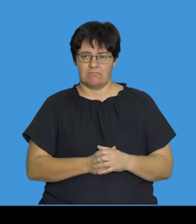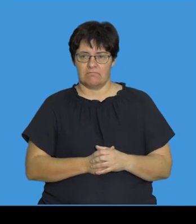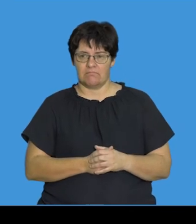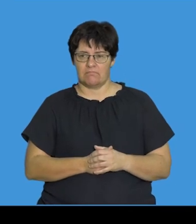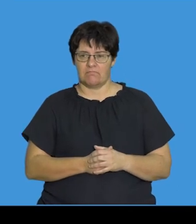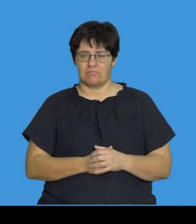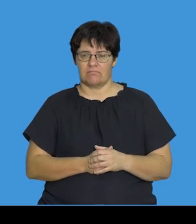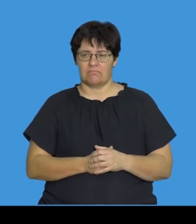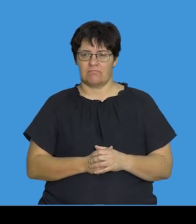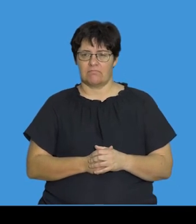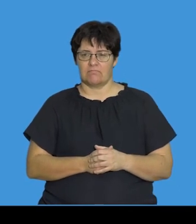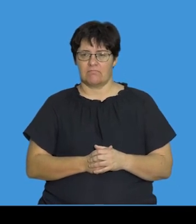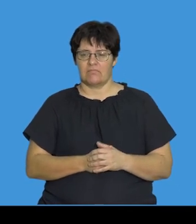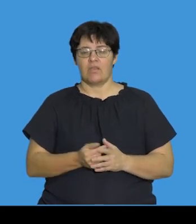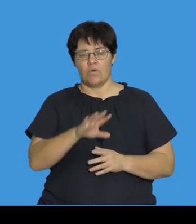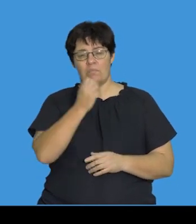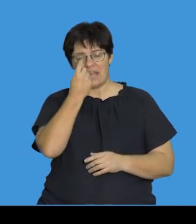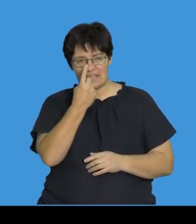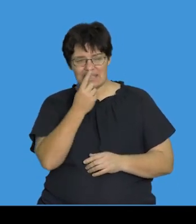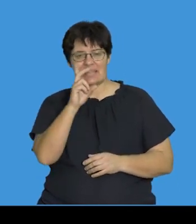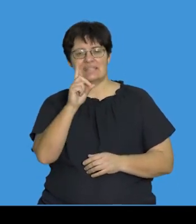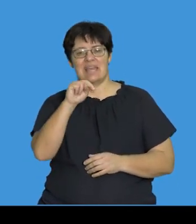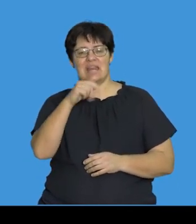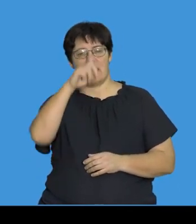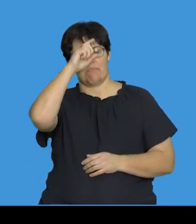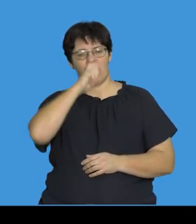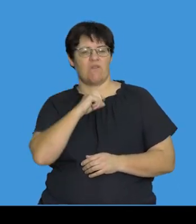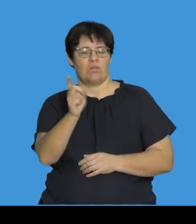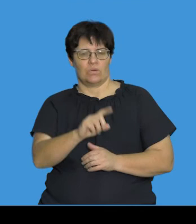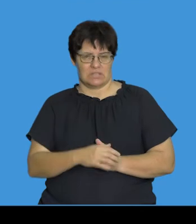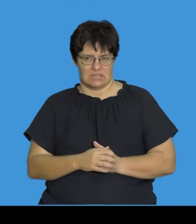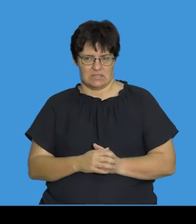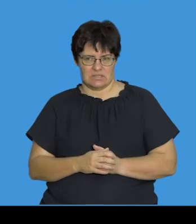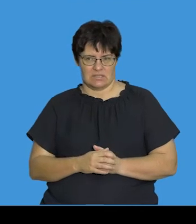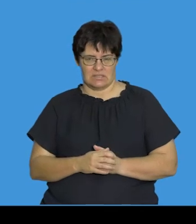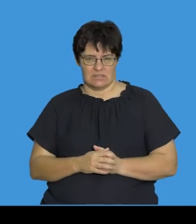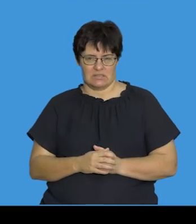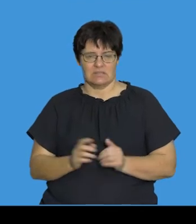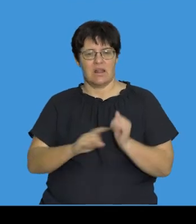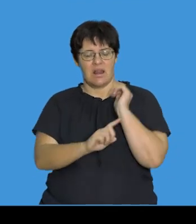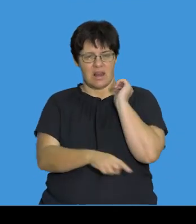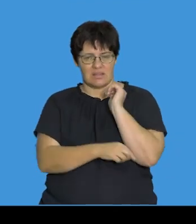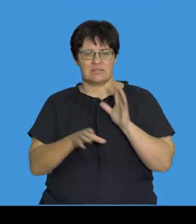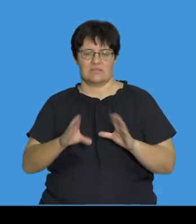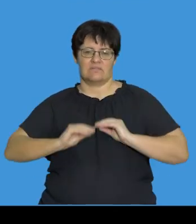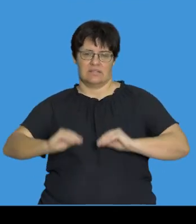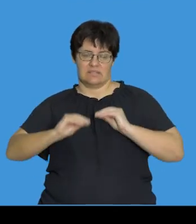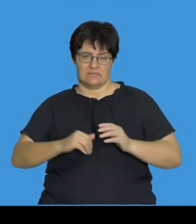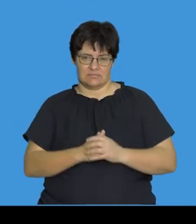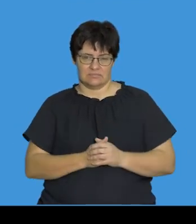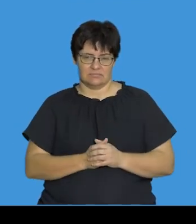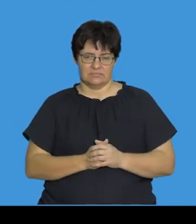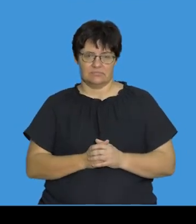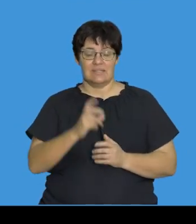So as we get into this we need to unpack what DNA profiling is as our last segment in this lesson.